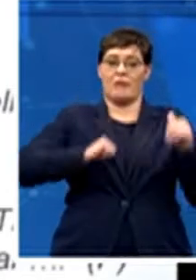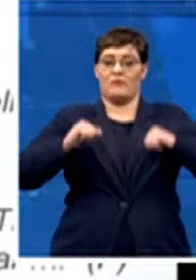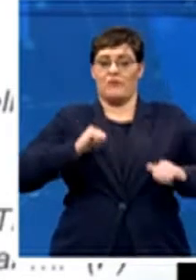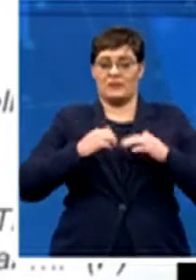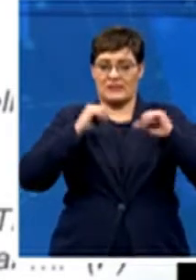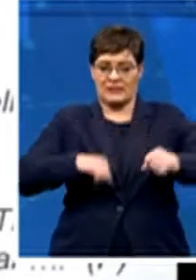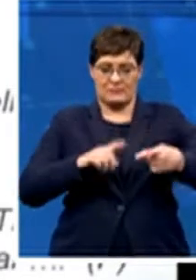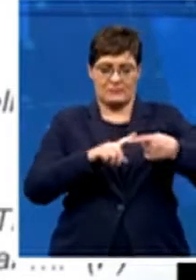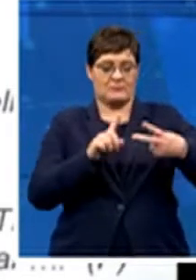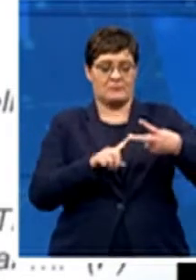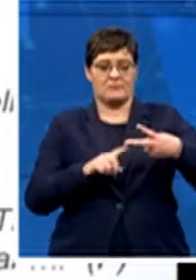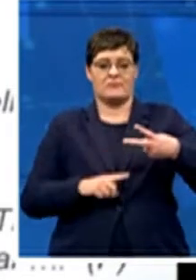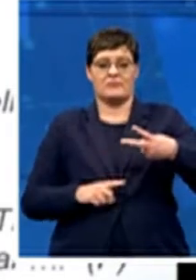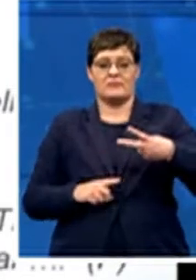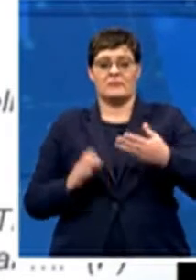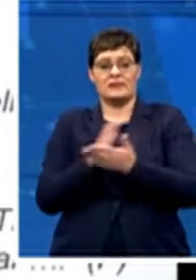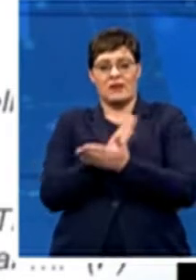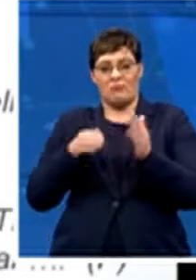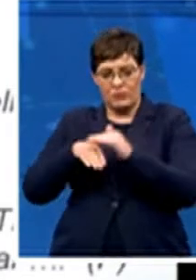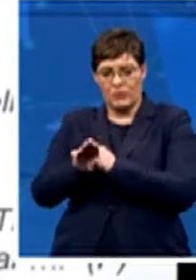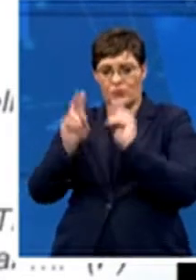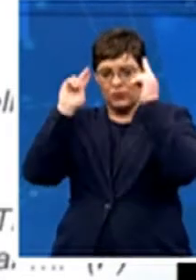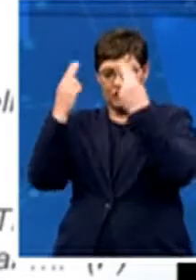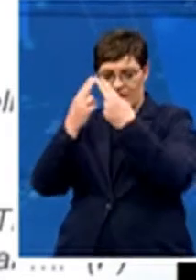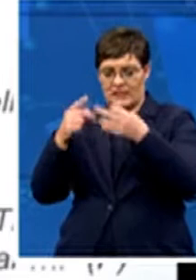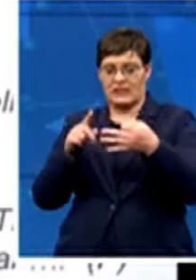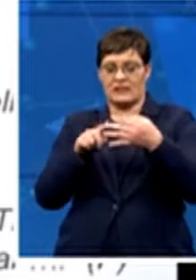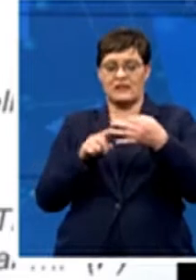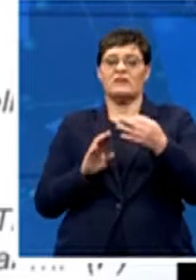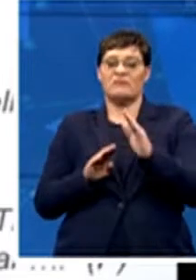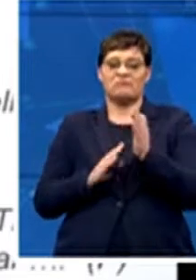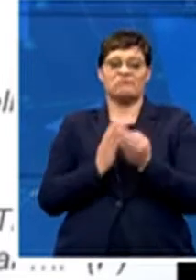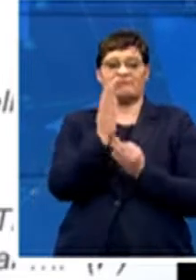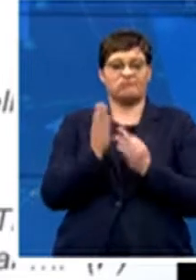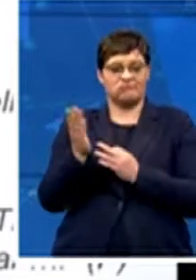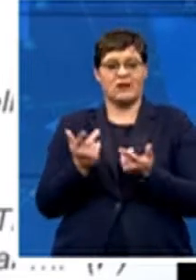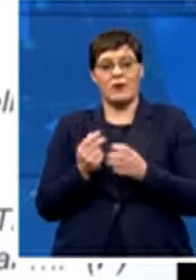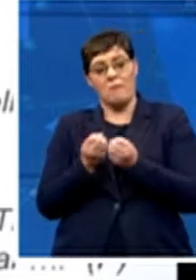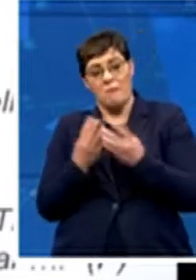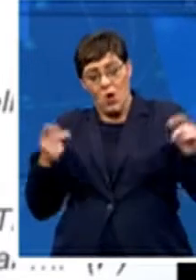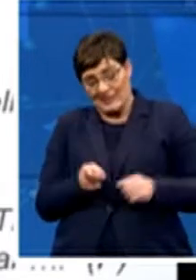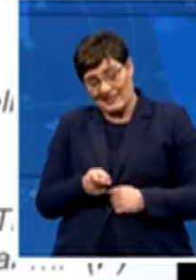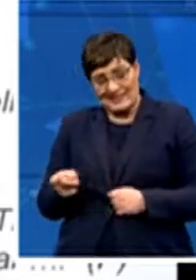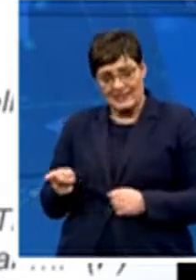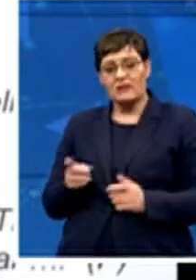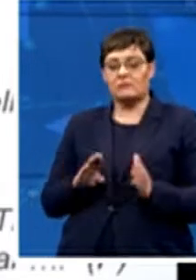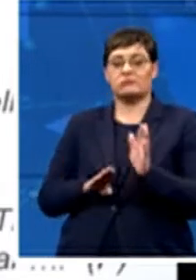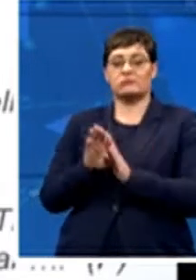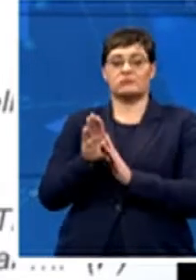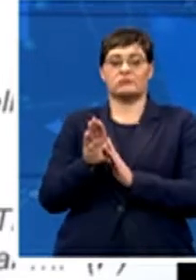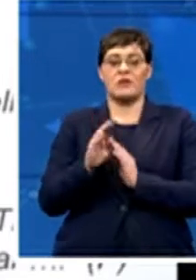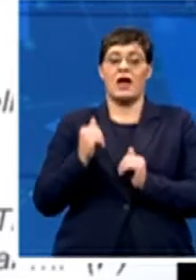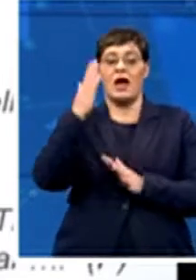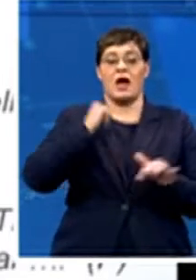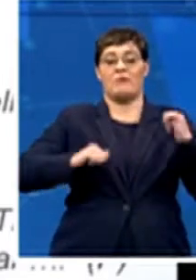universities and then progressed that way. But the vast majority went through into the high performance system, which is